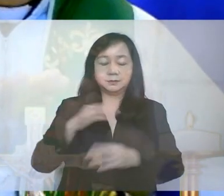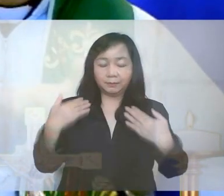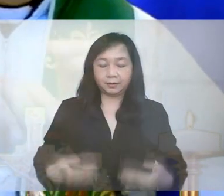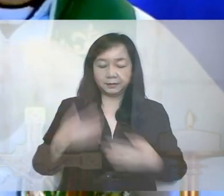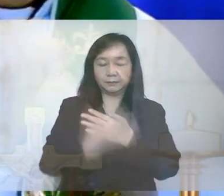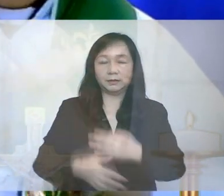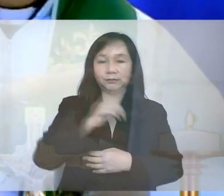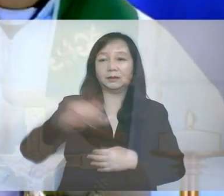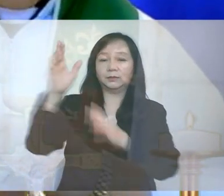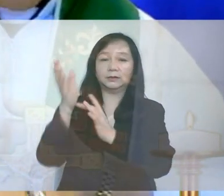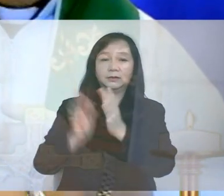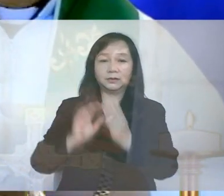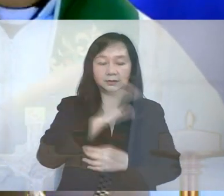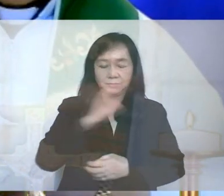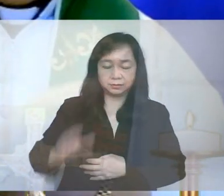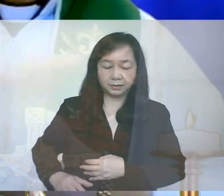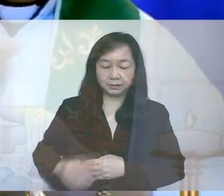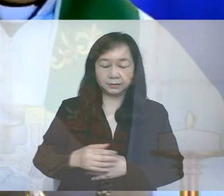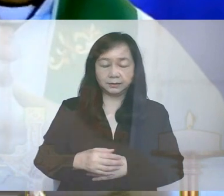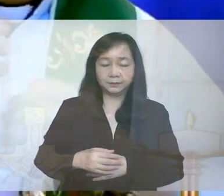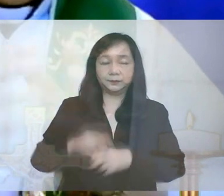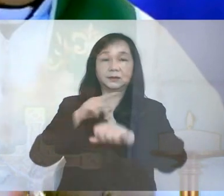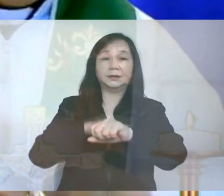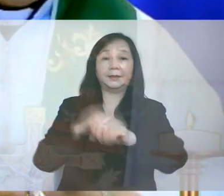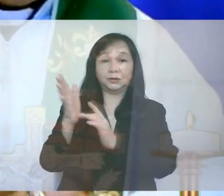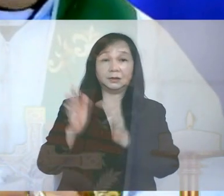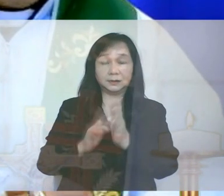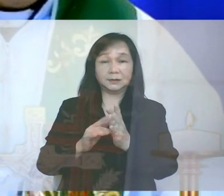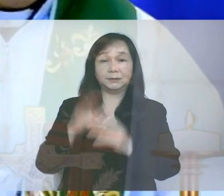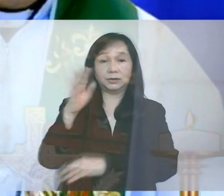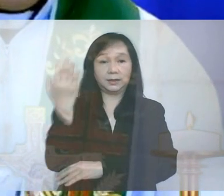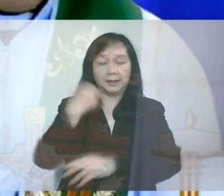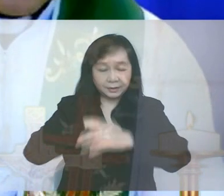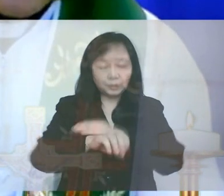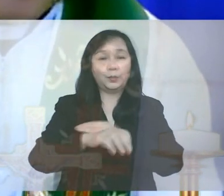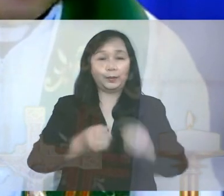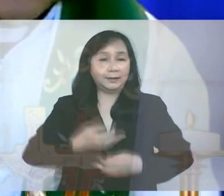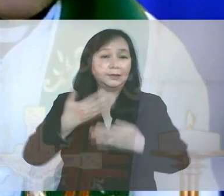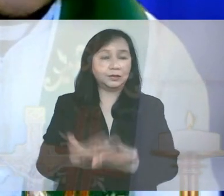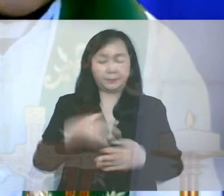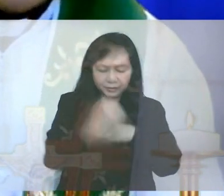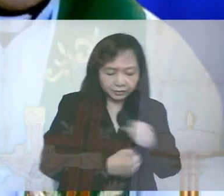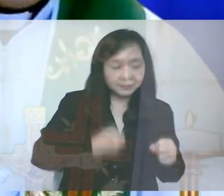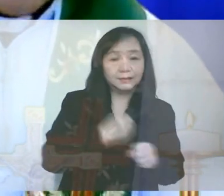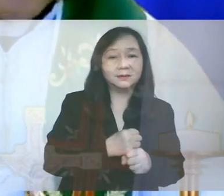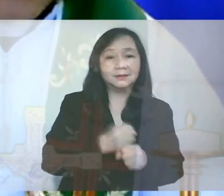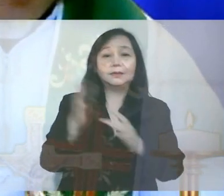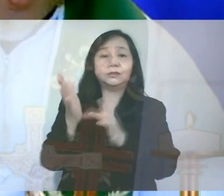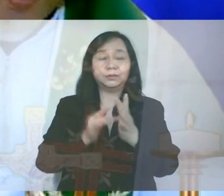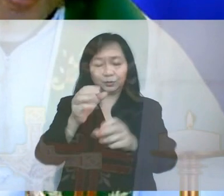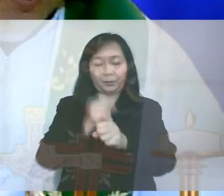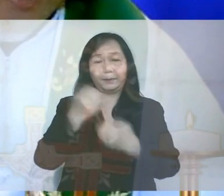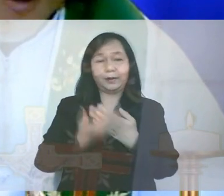they may become for us the body and blood of our Lord Jesus Christ. At the time He was betrayed and